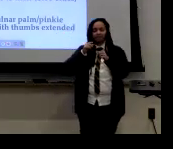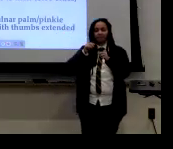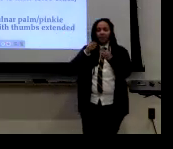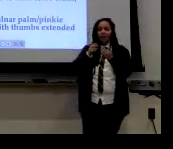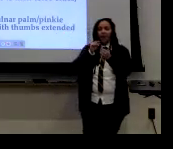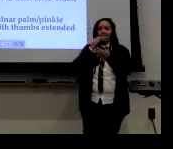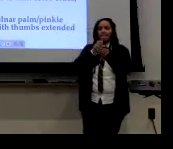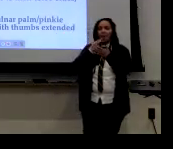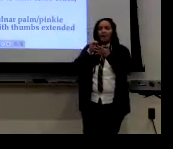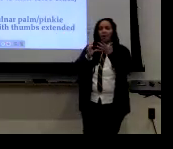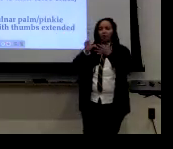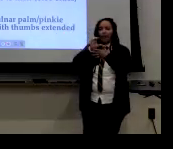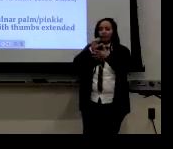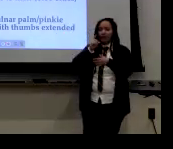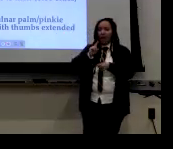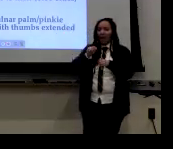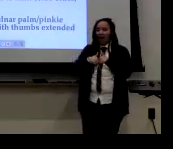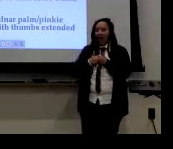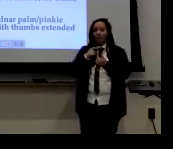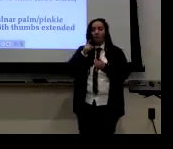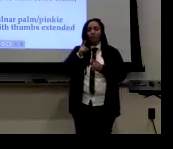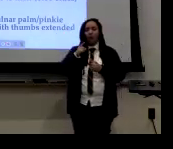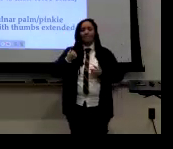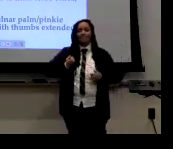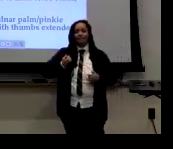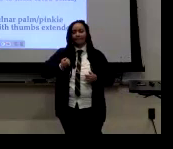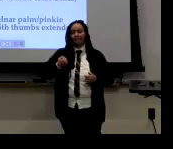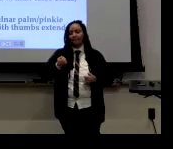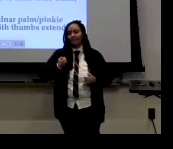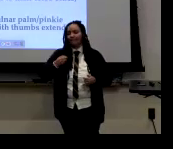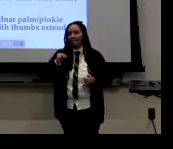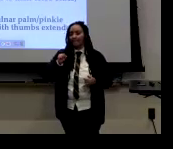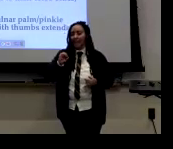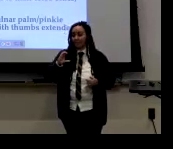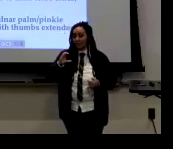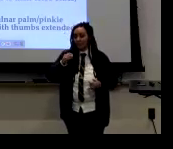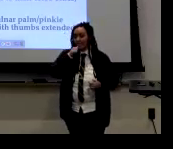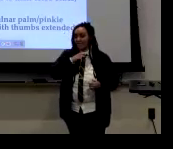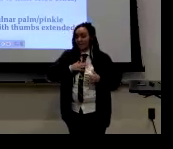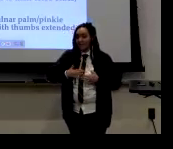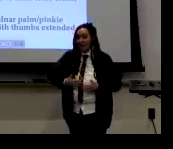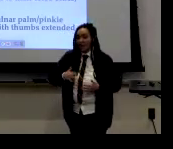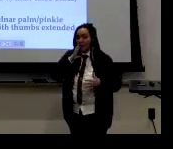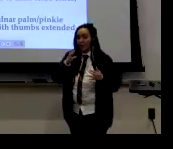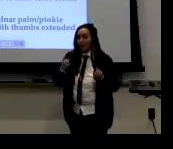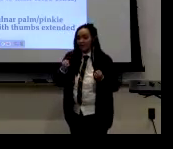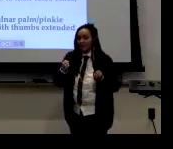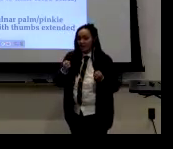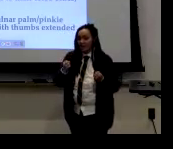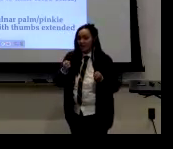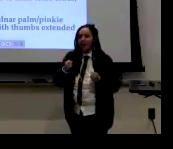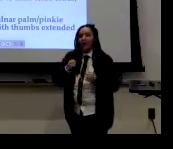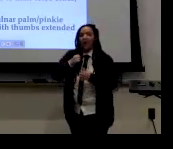And this is the part of the criteria about